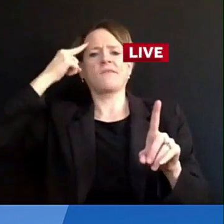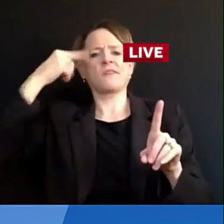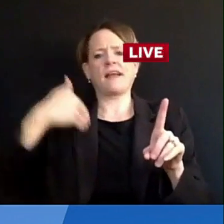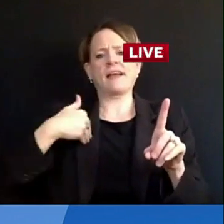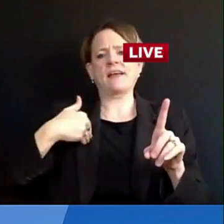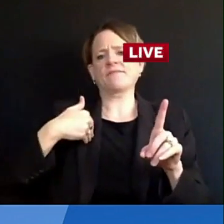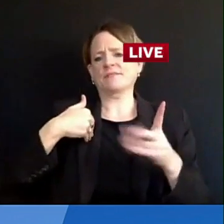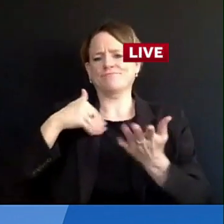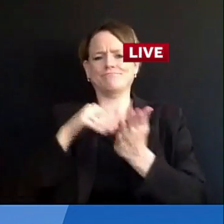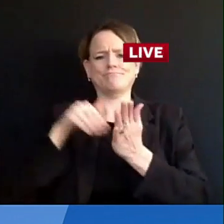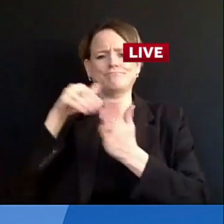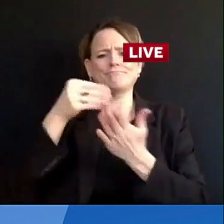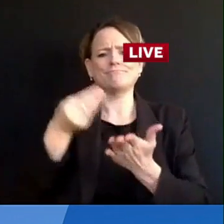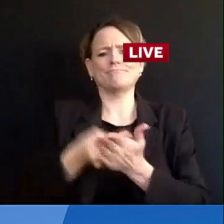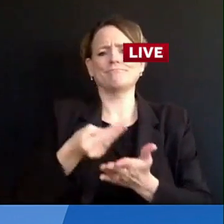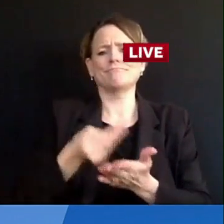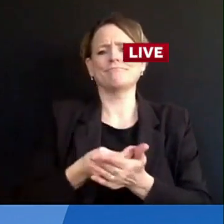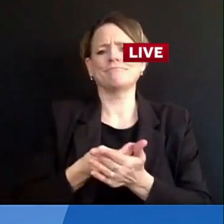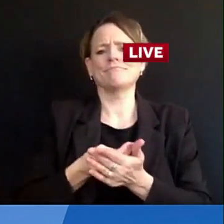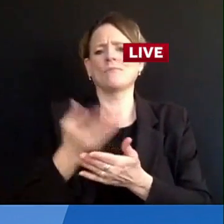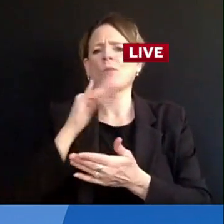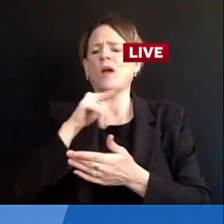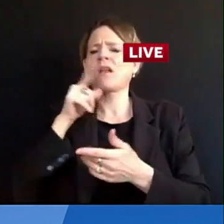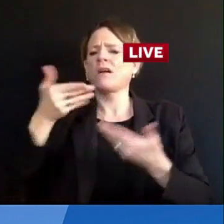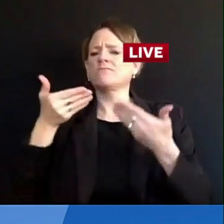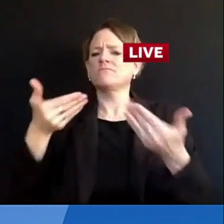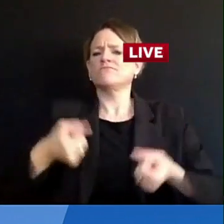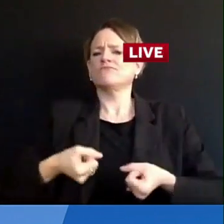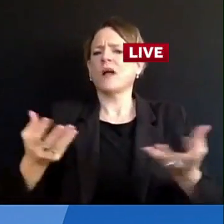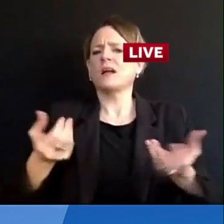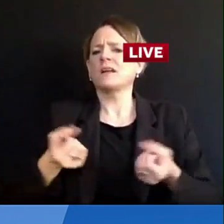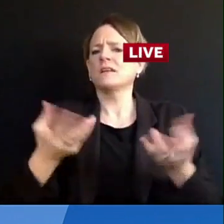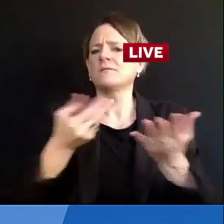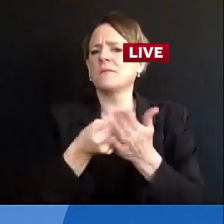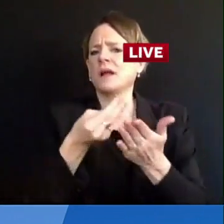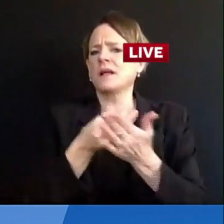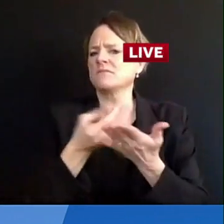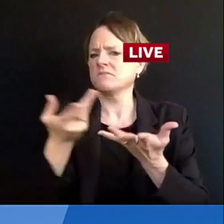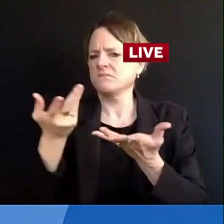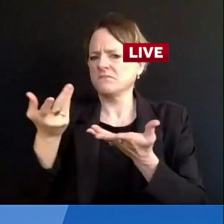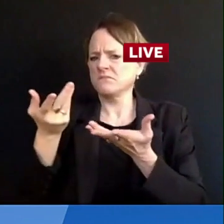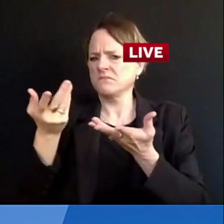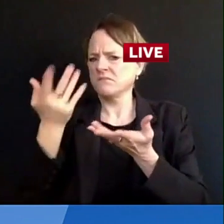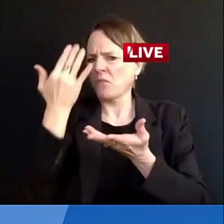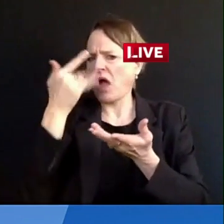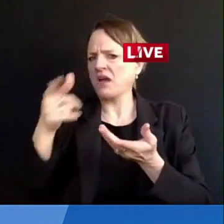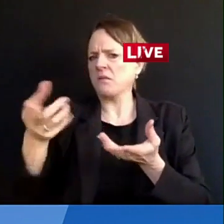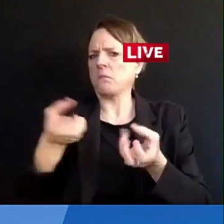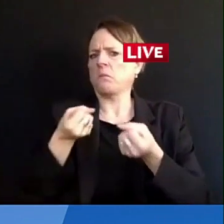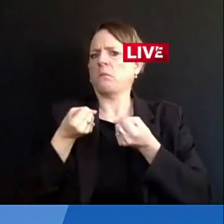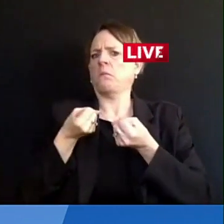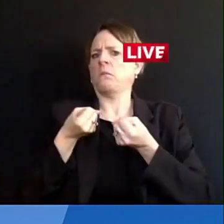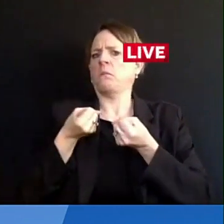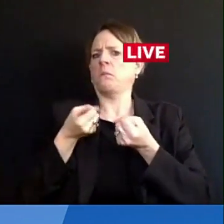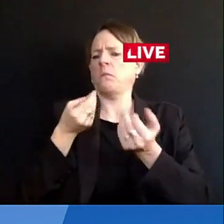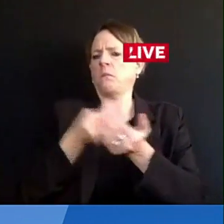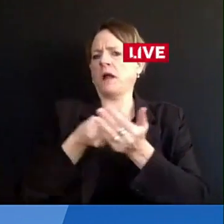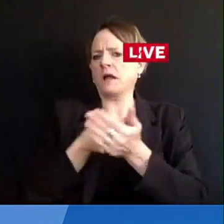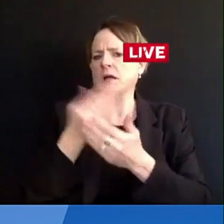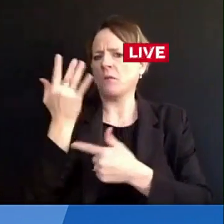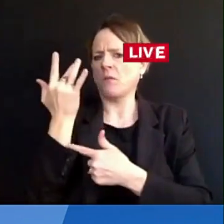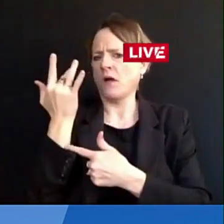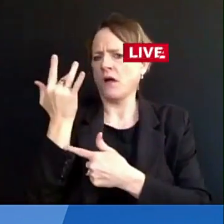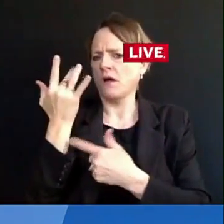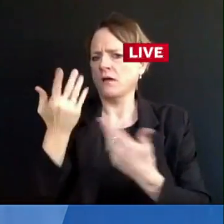bill. Can you walk through why that $75 million wasn't spent, as obviously there's been, in some ways, not enough response to this coronavirus